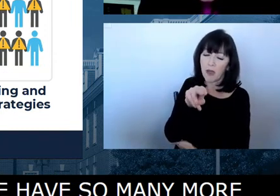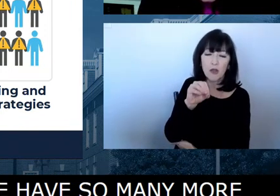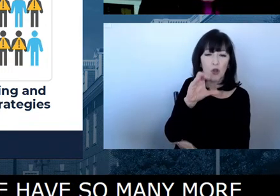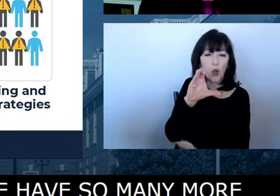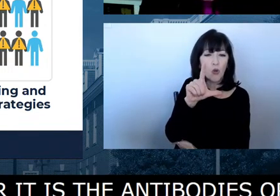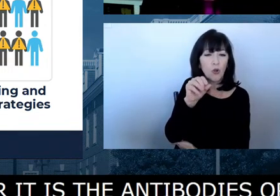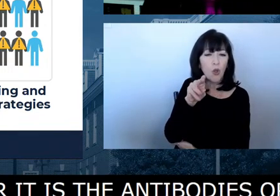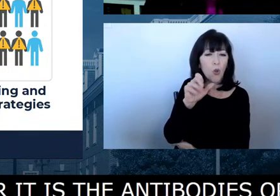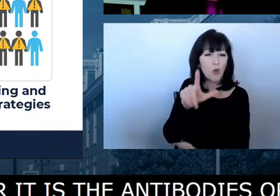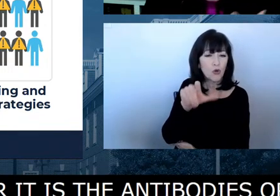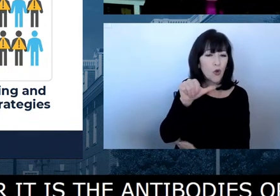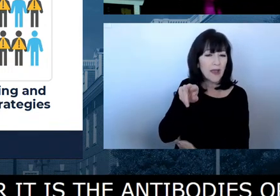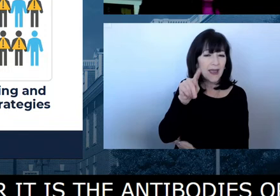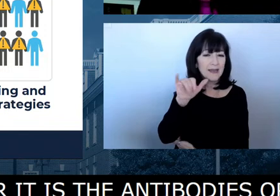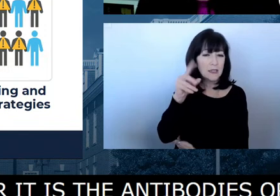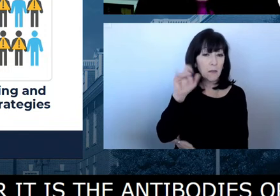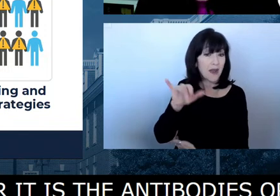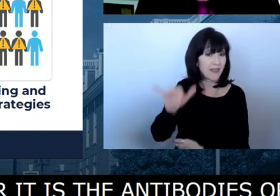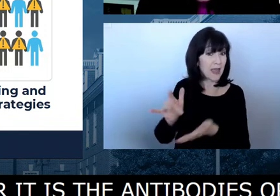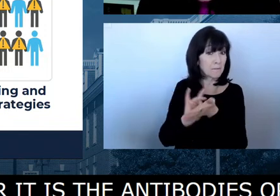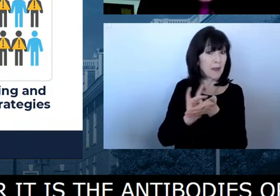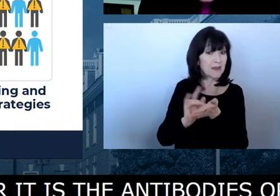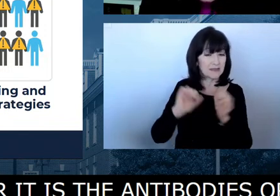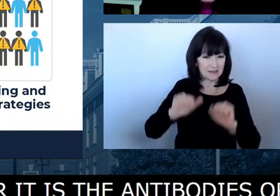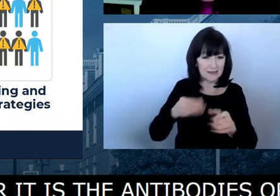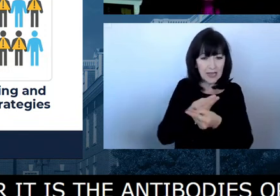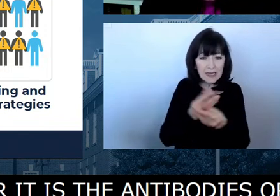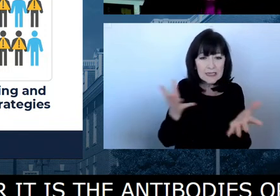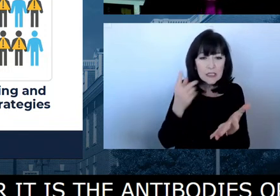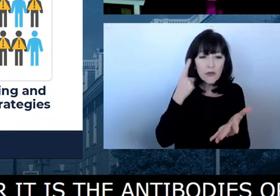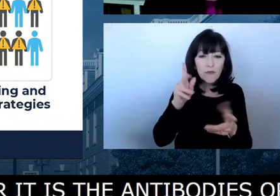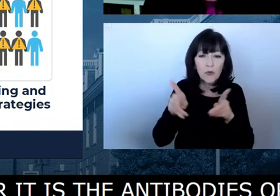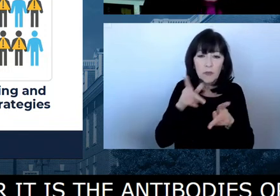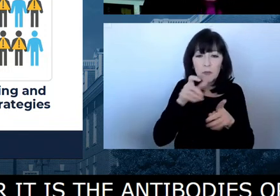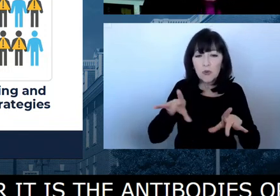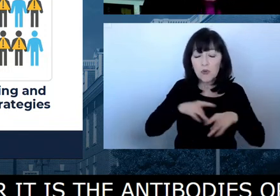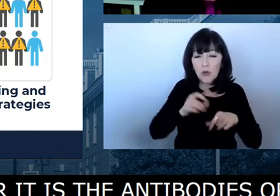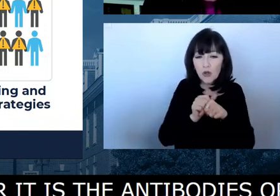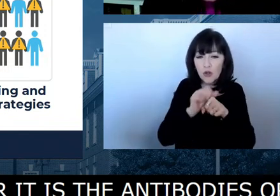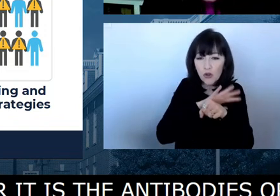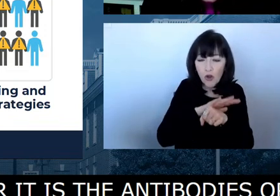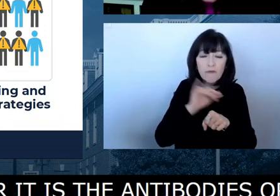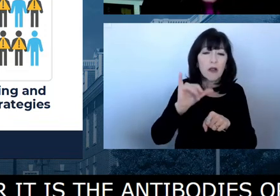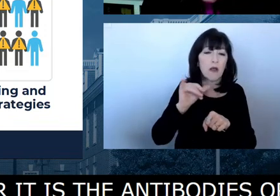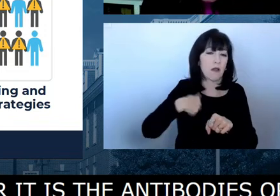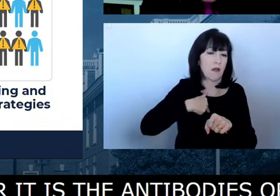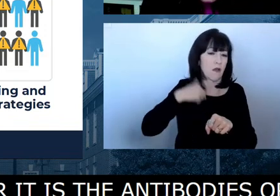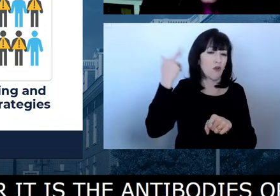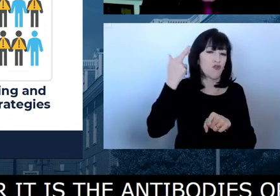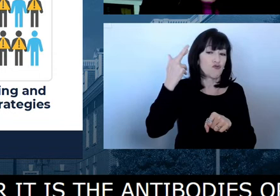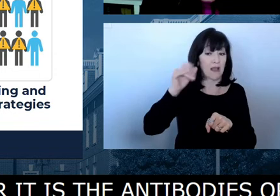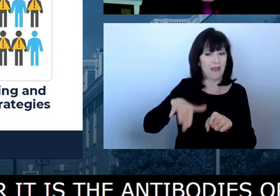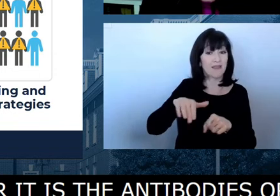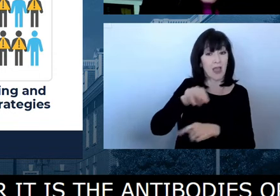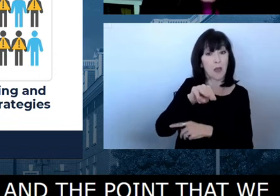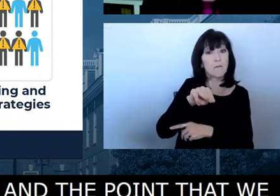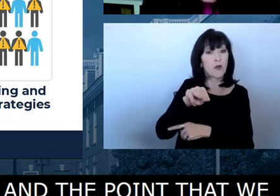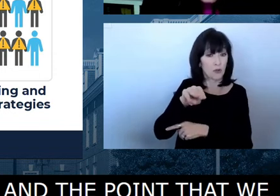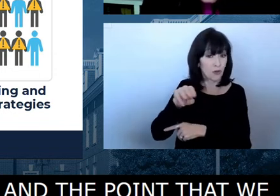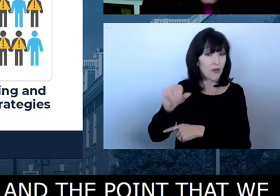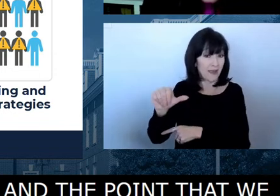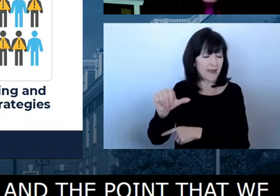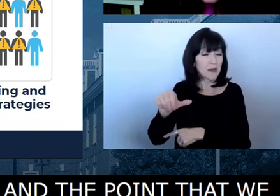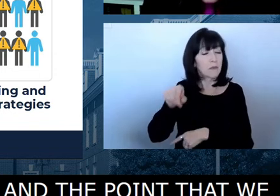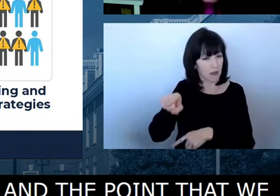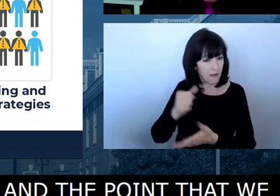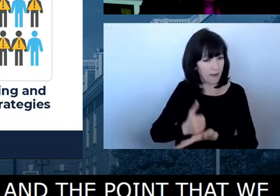the point where we stand right now with declining case counts, positivity rates and hospitalizations, we can say that the